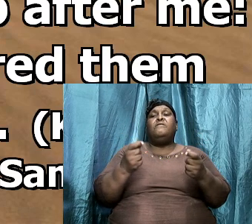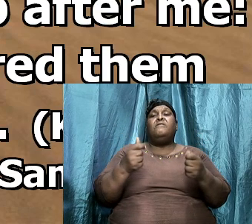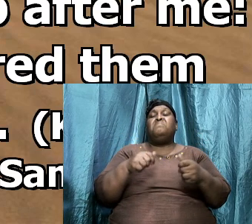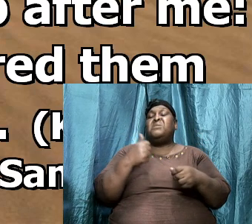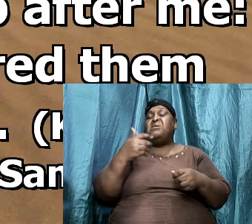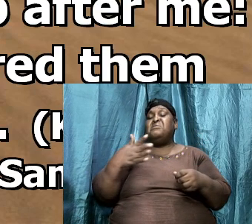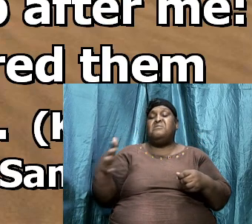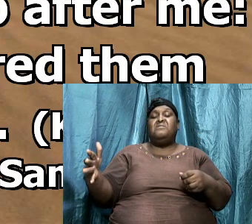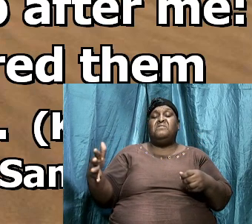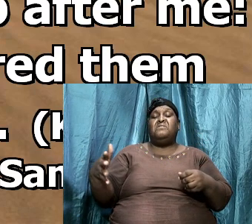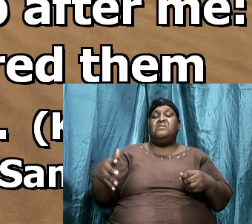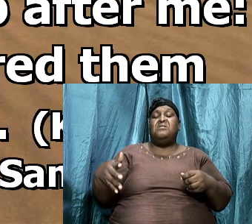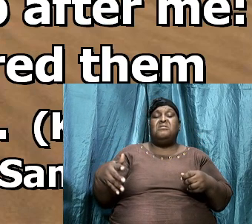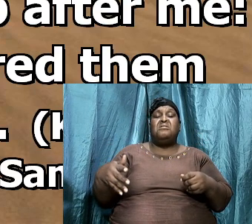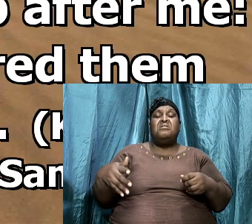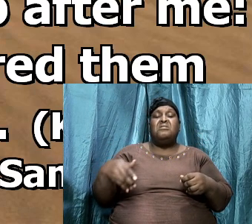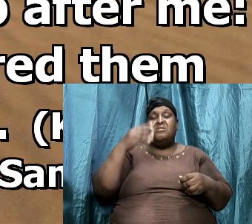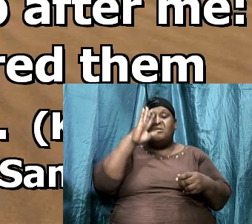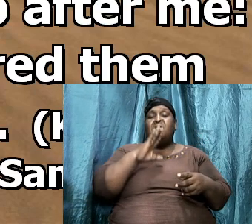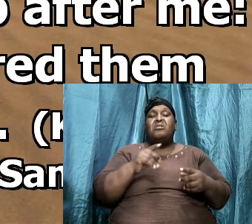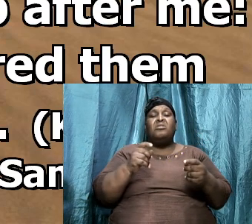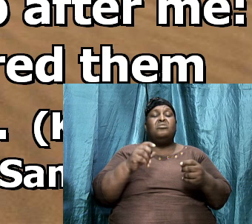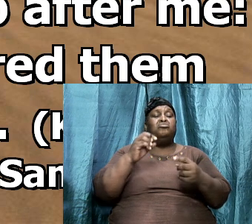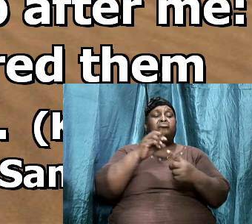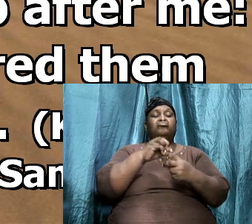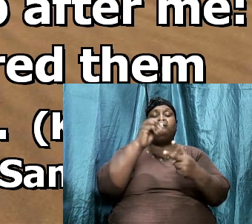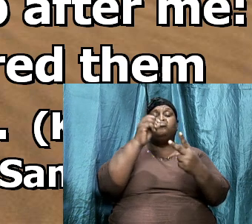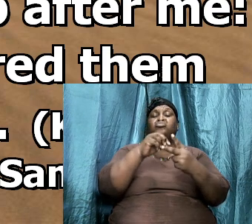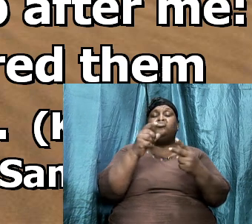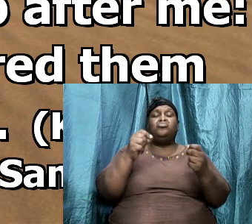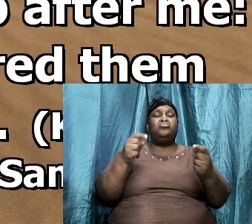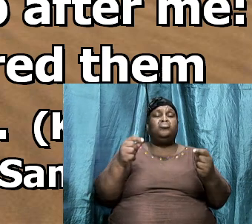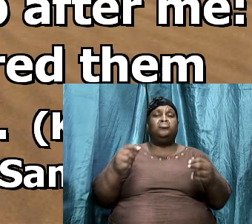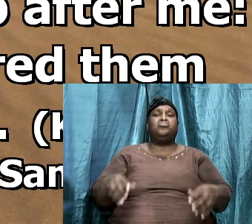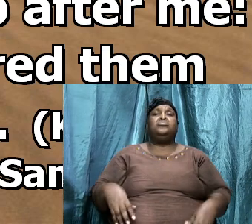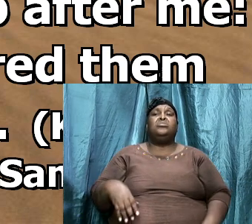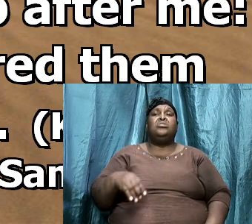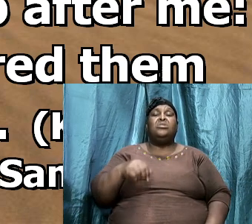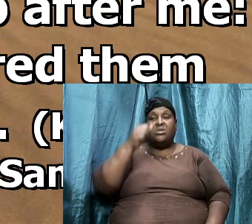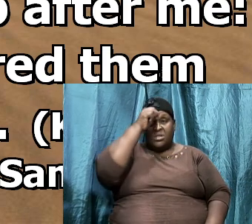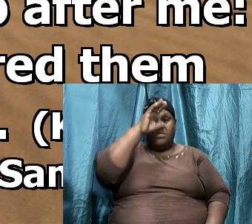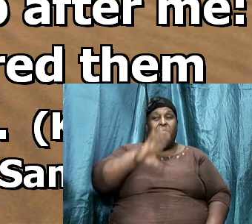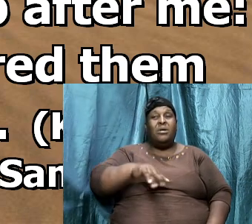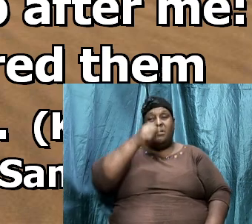to do that is what he will do but the point that I'm making that Jonathan